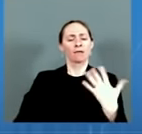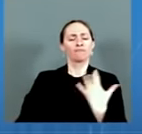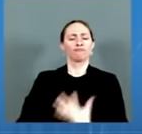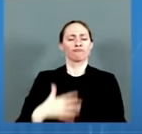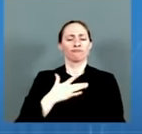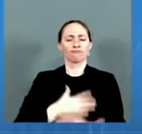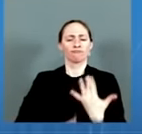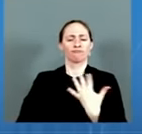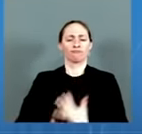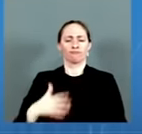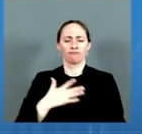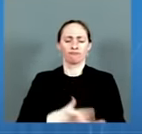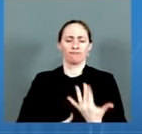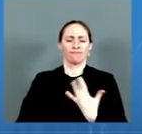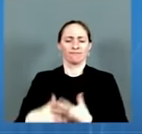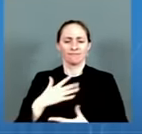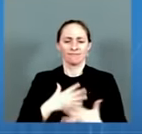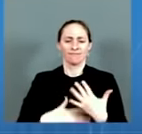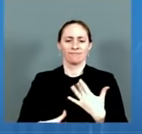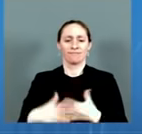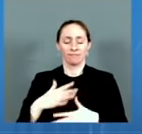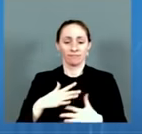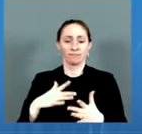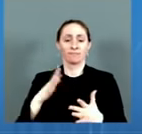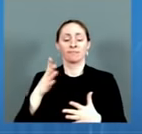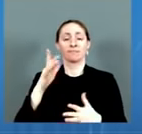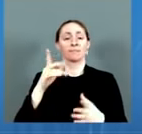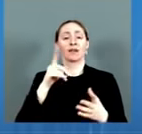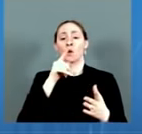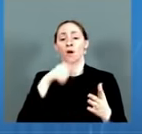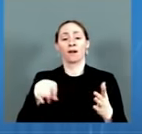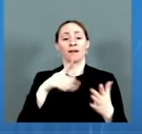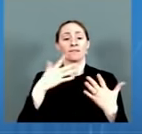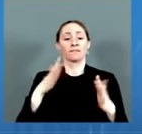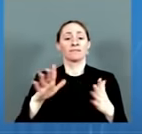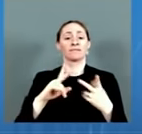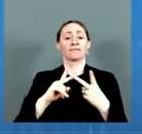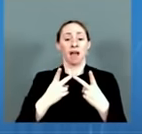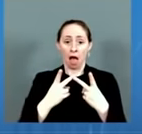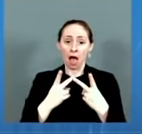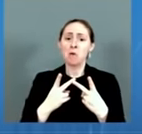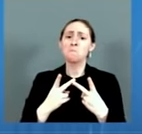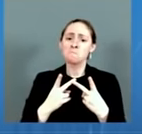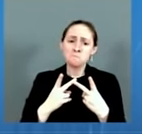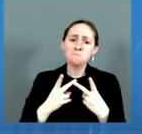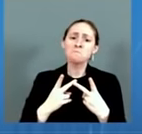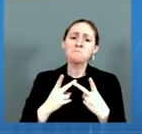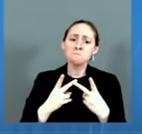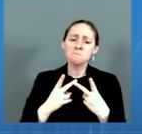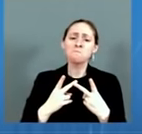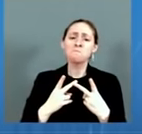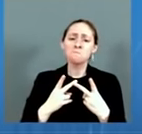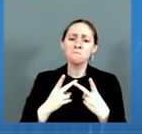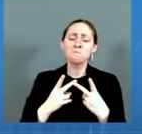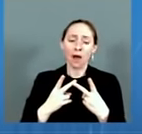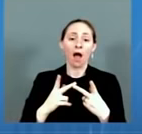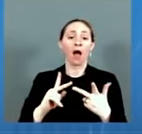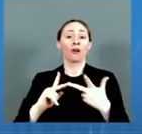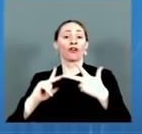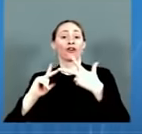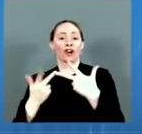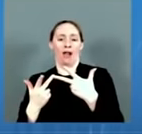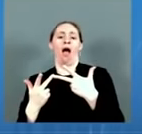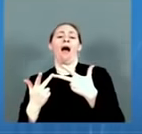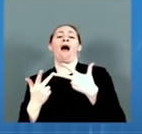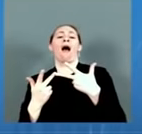% effectiveness against symptomatic disease with a booster dose. So what is all of